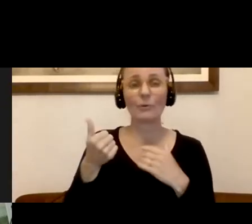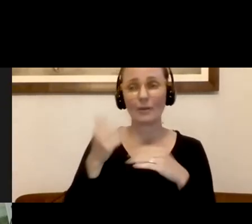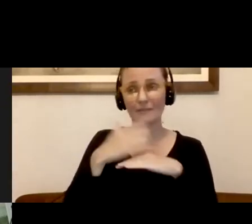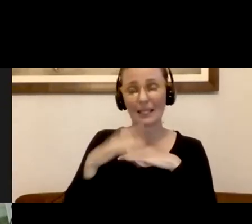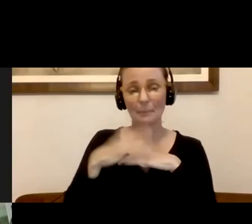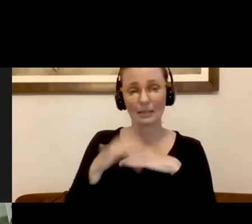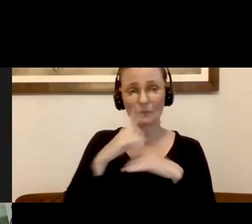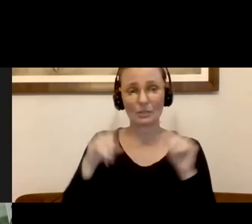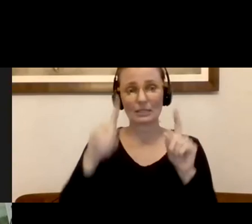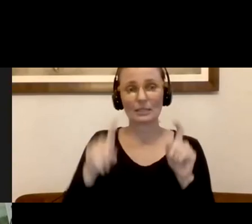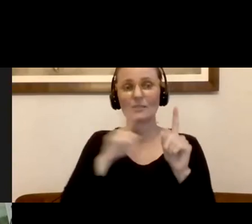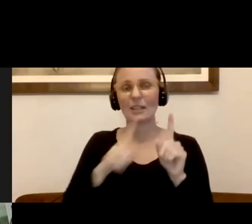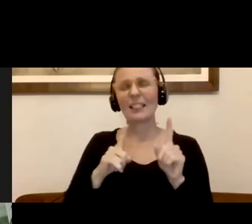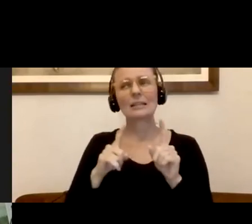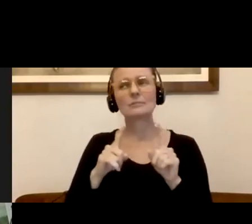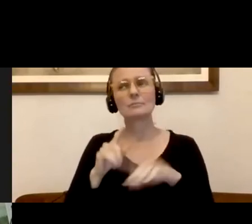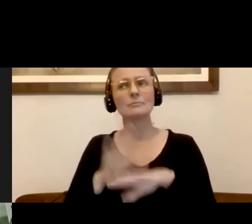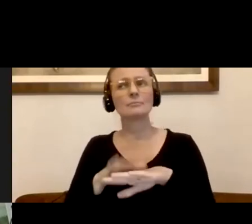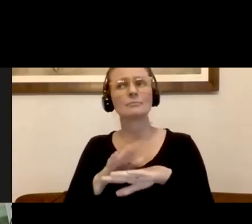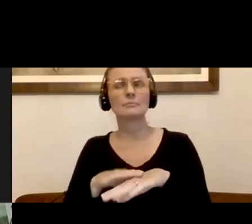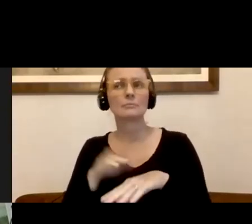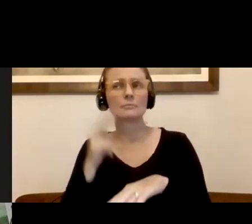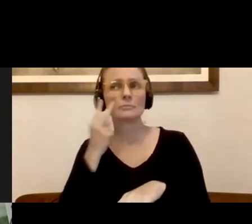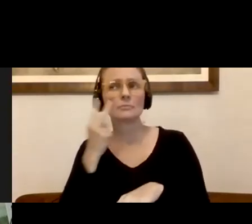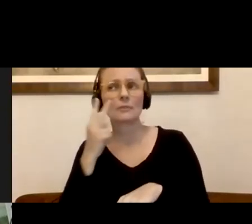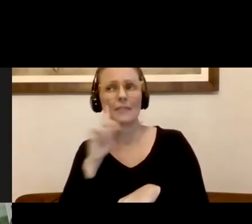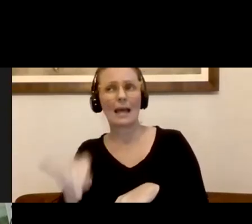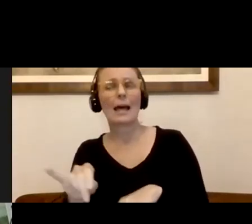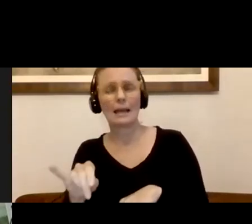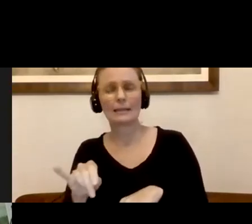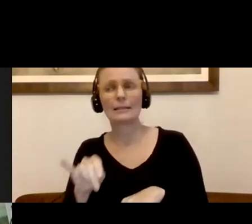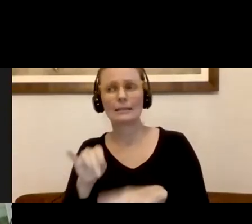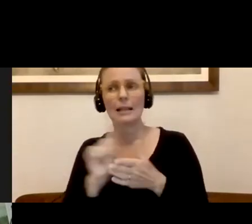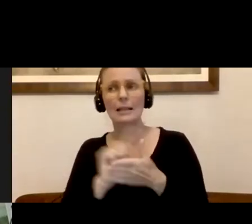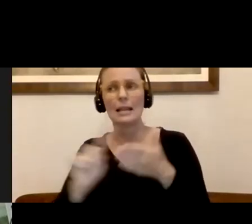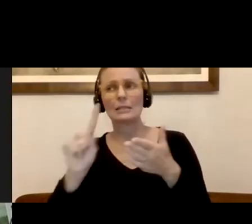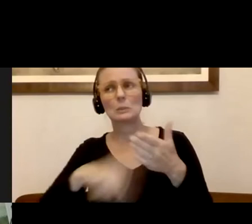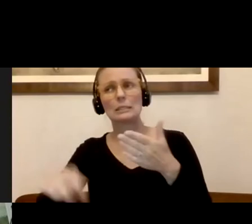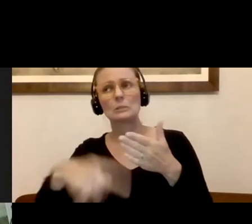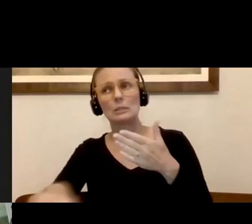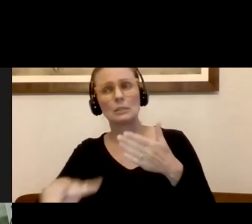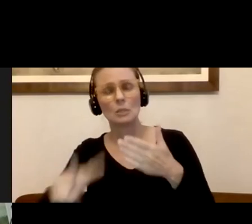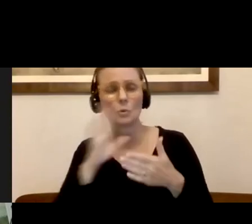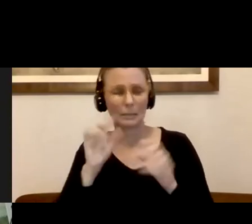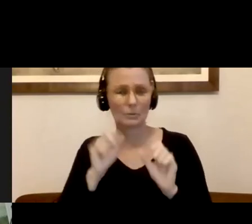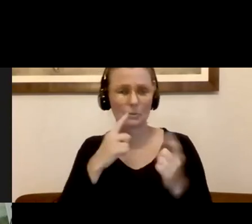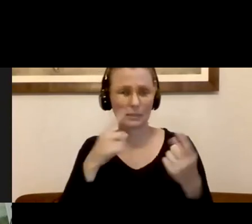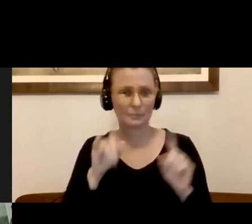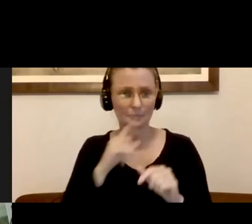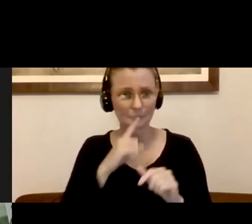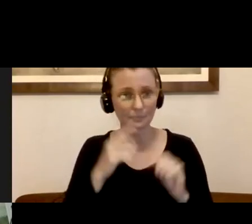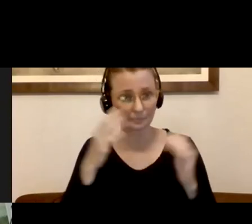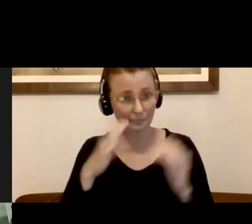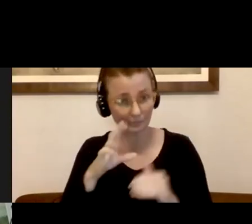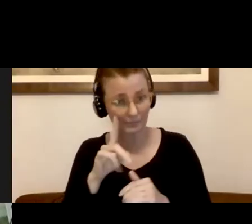itself? So look for that over the next week or so, and hopefully we'll be able to announce where that's going to be. Yeah. But I would say, Cindy, you can add to